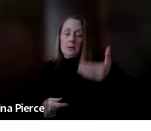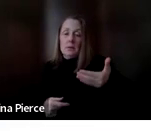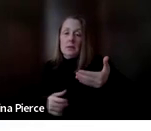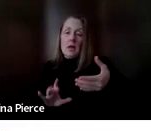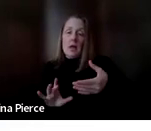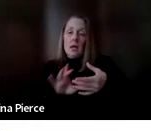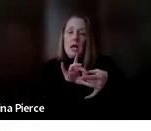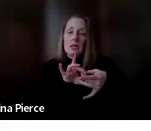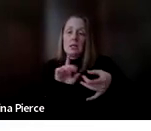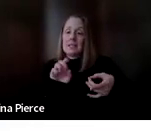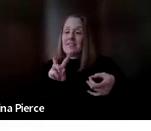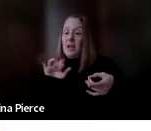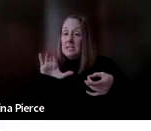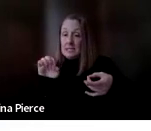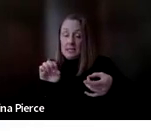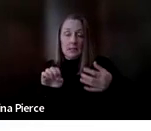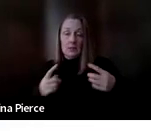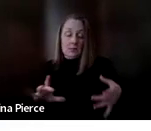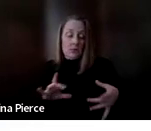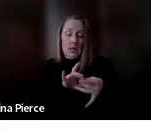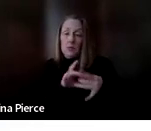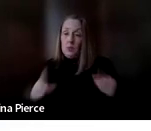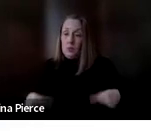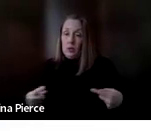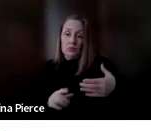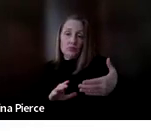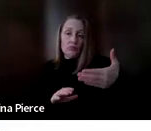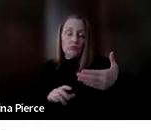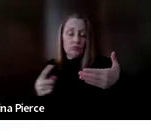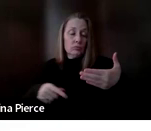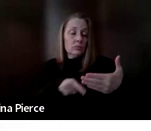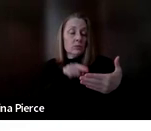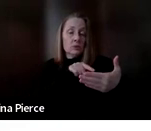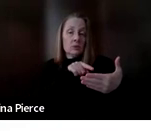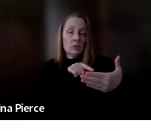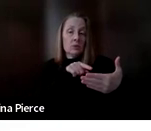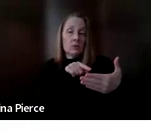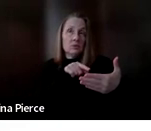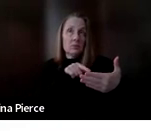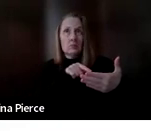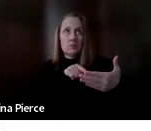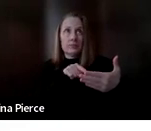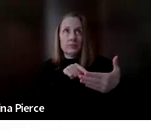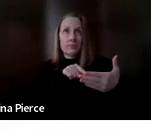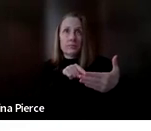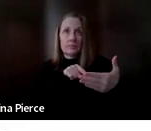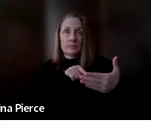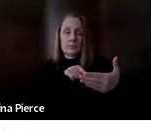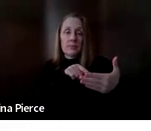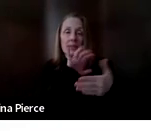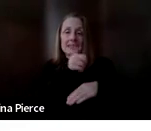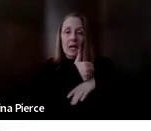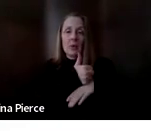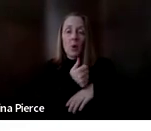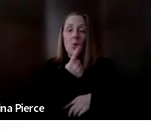two switches that are used for scanning and often when they're well, not often, but you typically the setup for two switches is that one